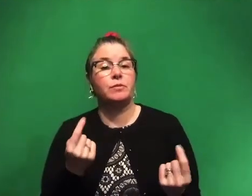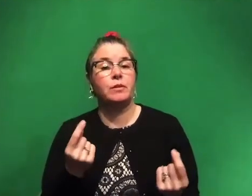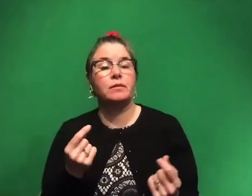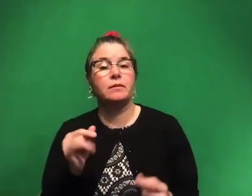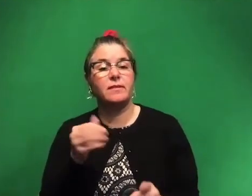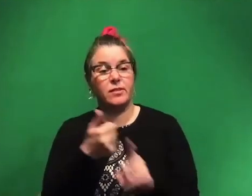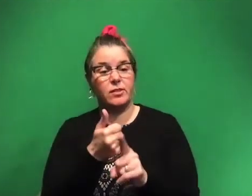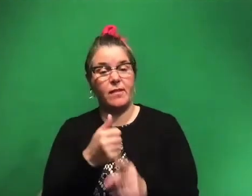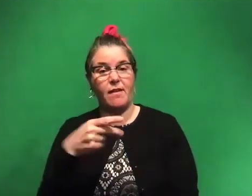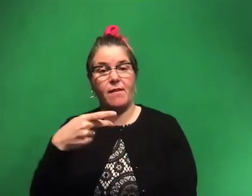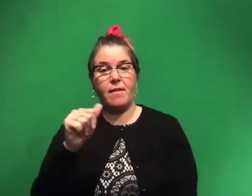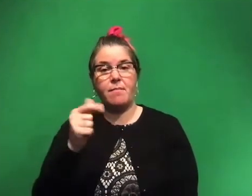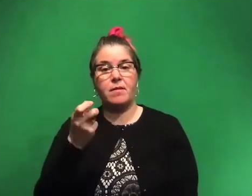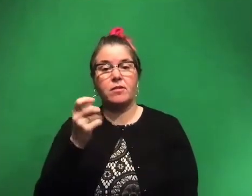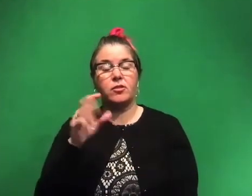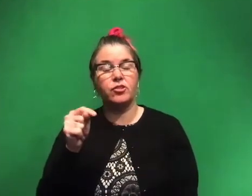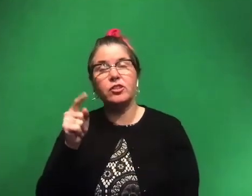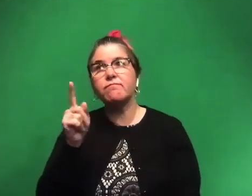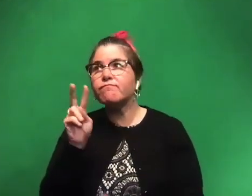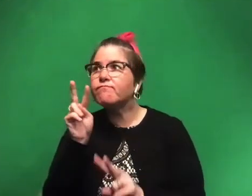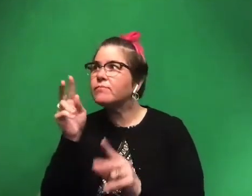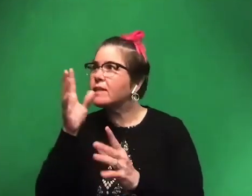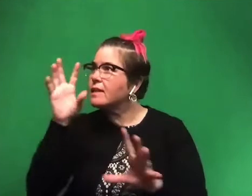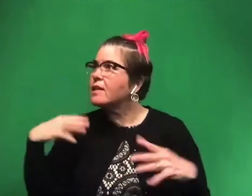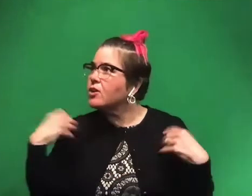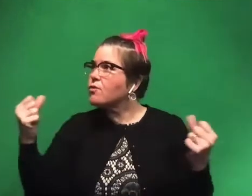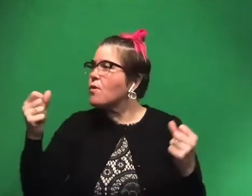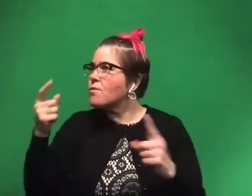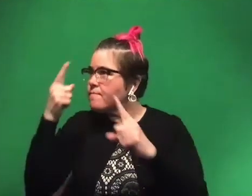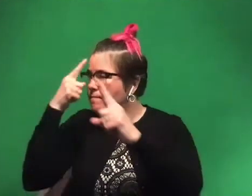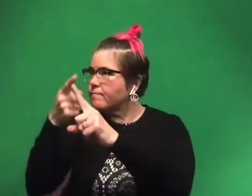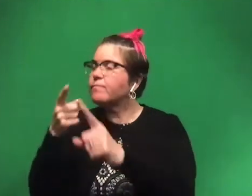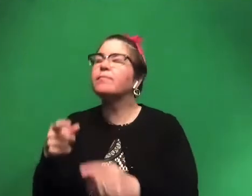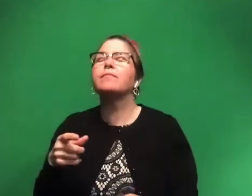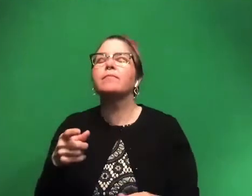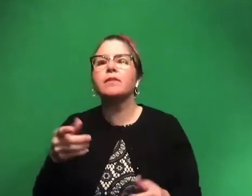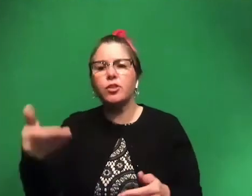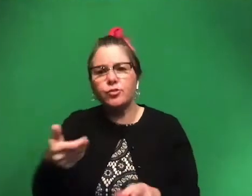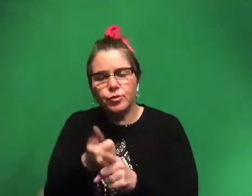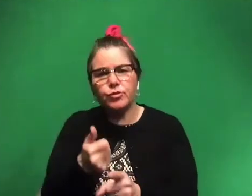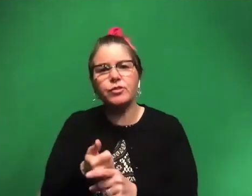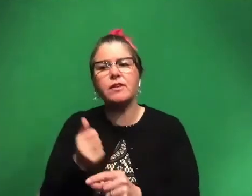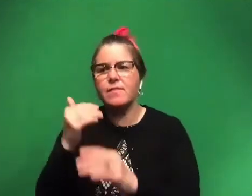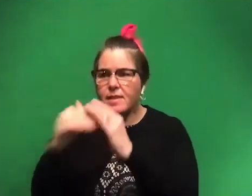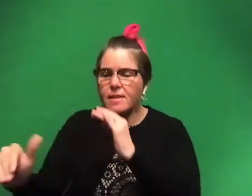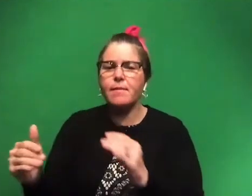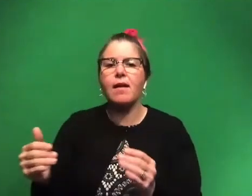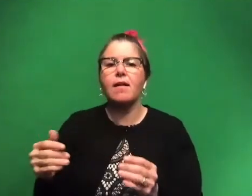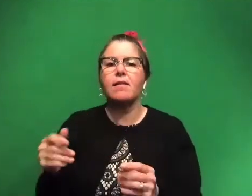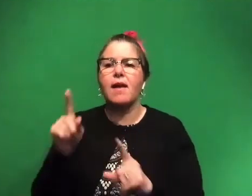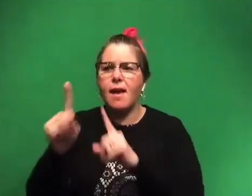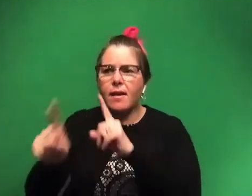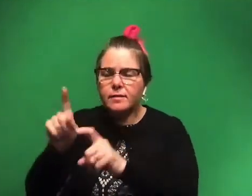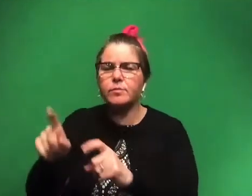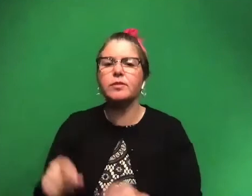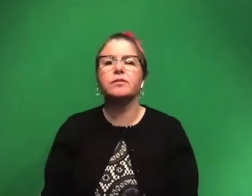paleontologist hero in mind, send them an email, ask your questions, introduce yourself. And you putting your question